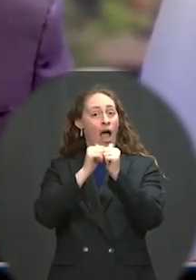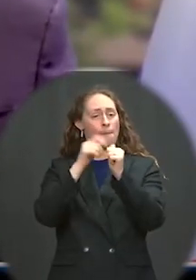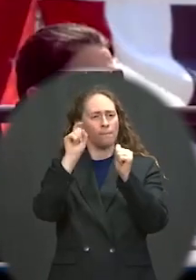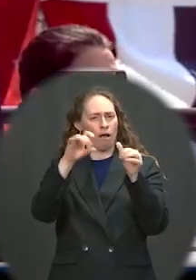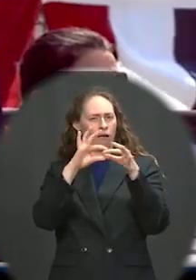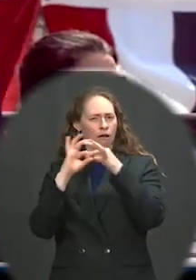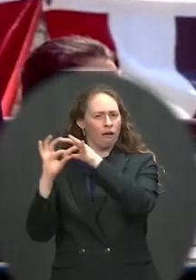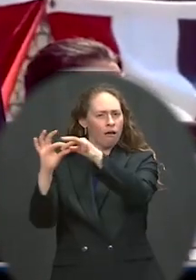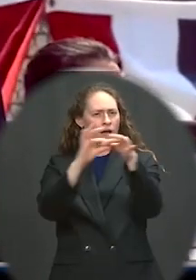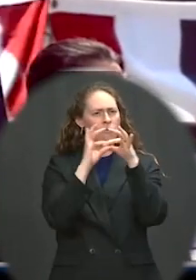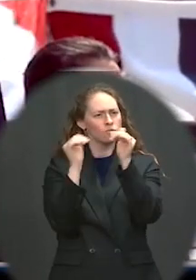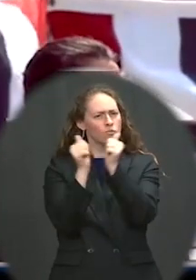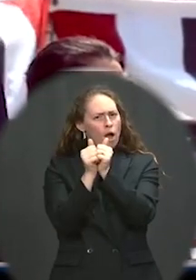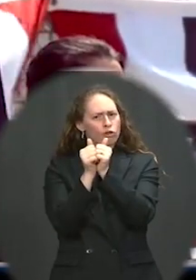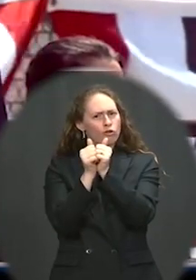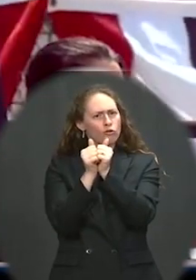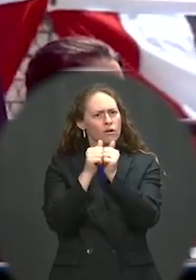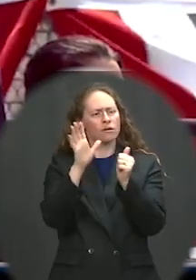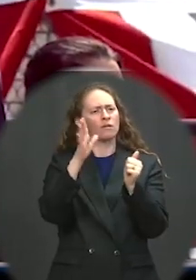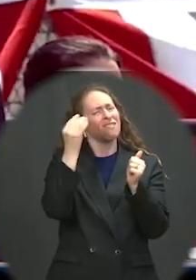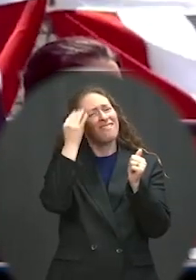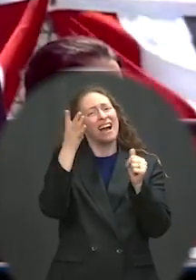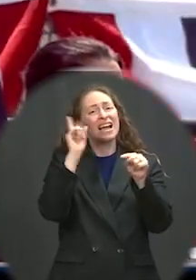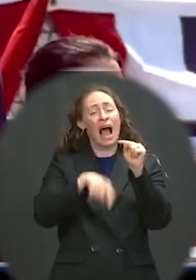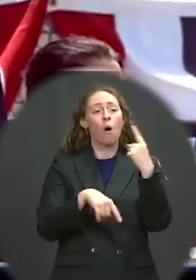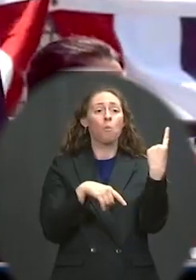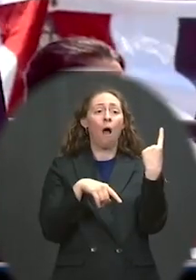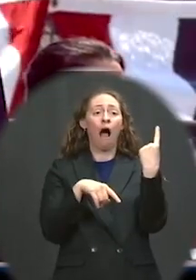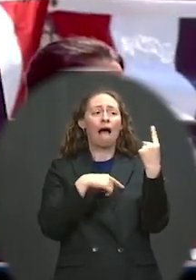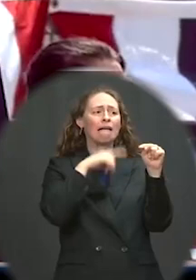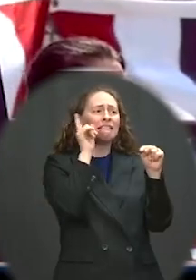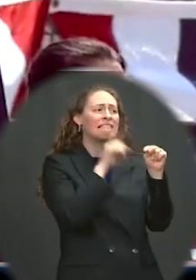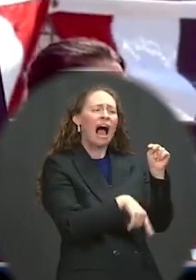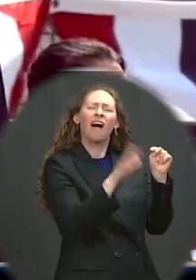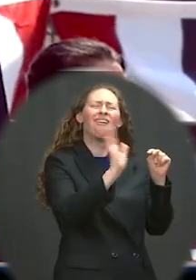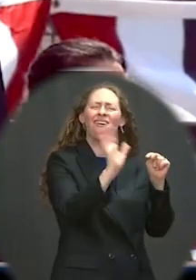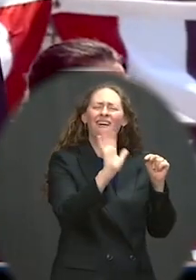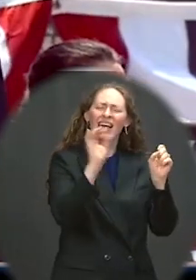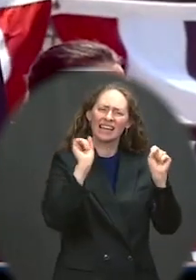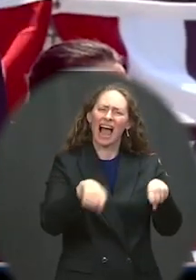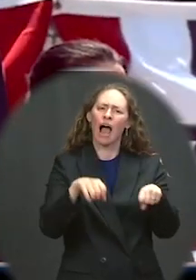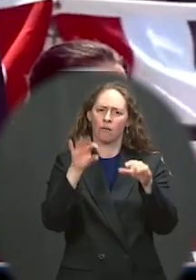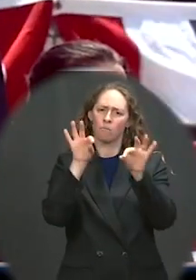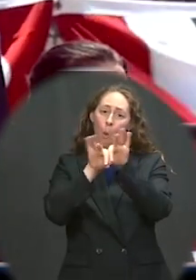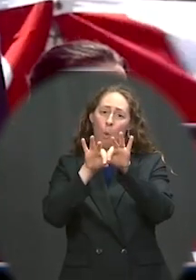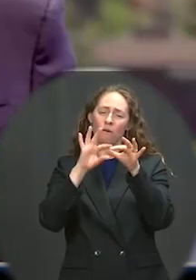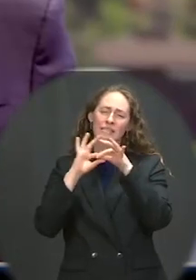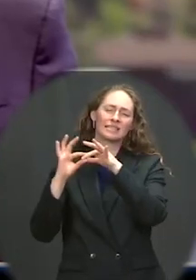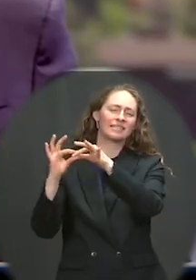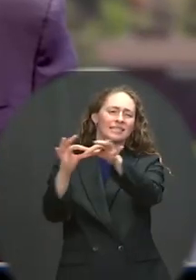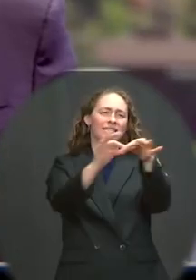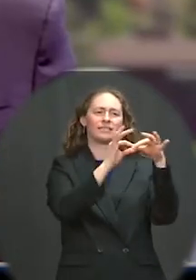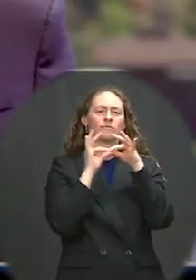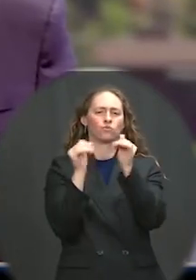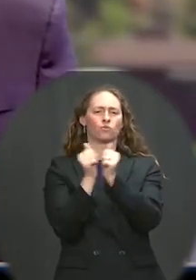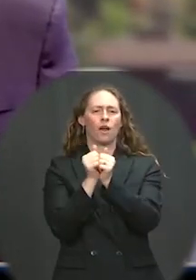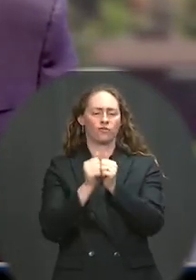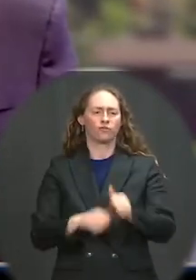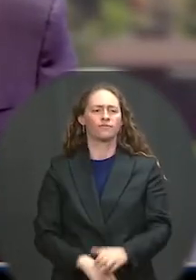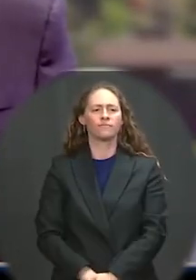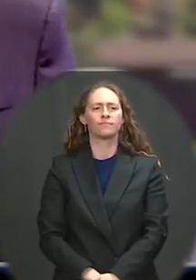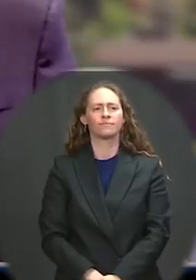thing. And this is particularly important in this moment of accelerating global challenges. Hybrid threats